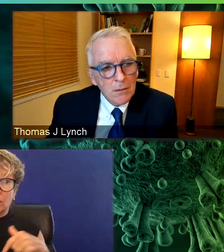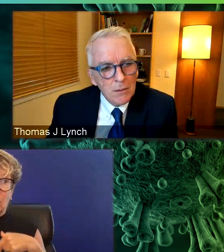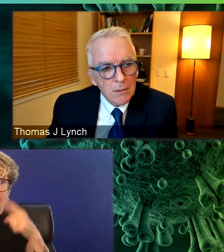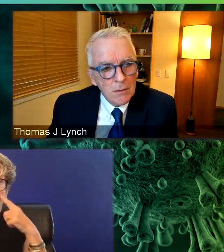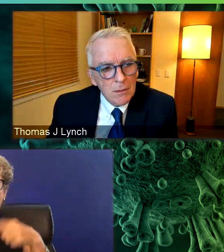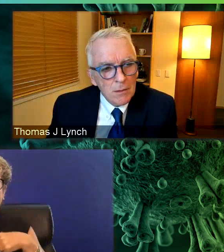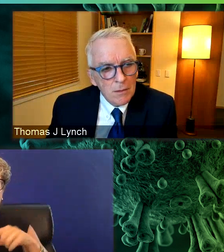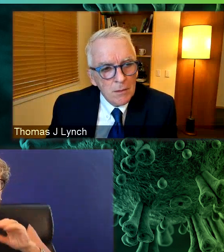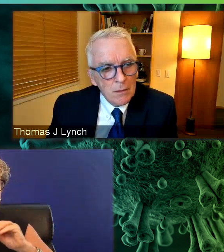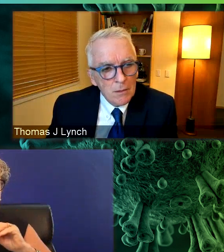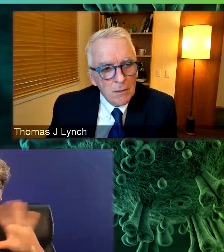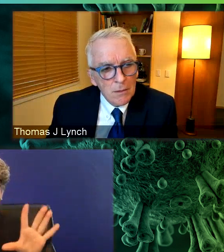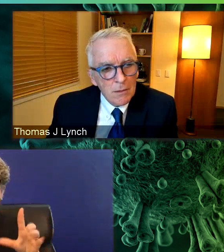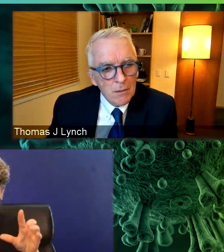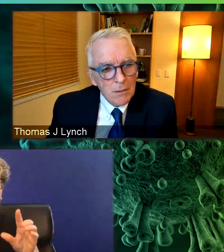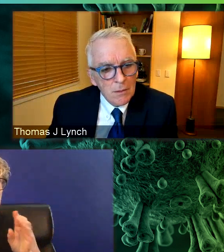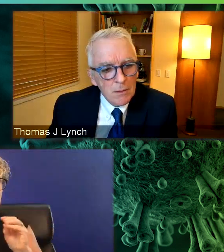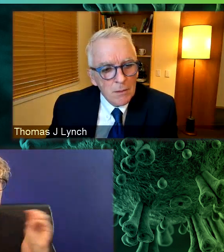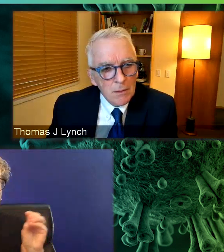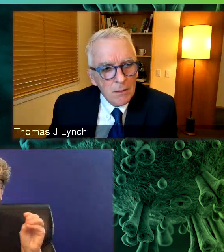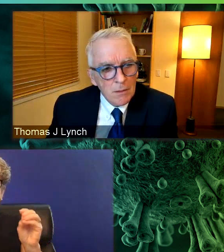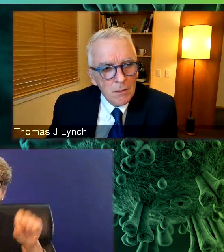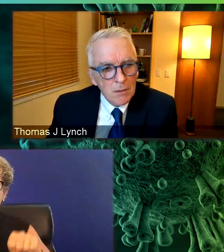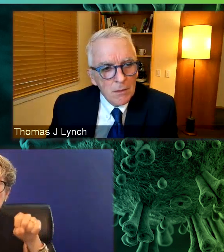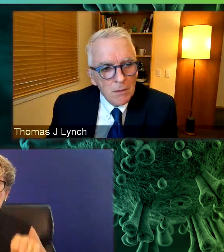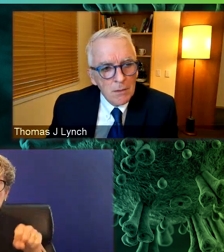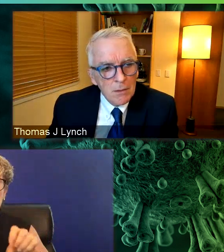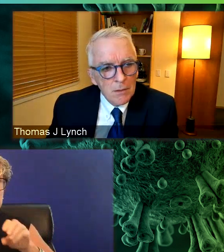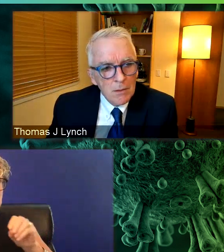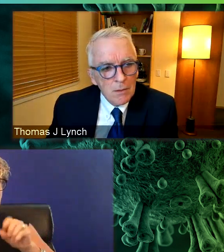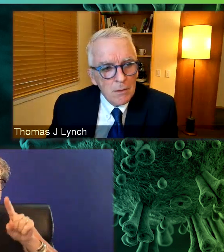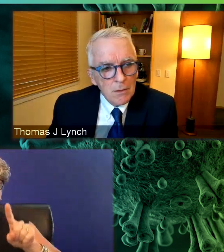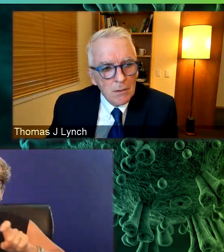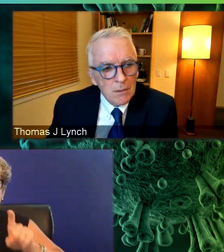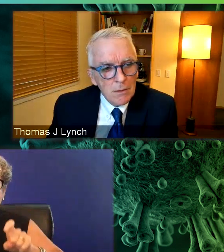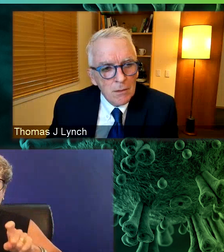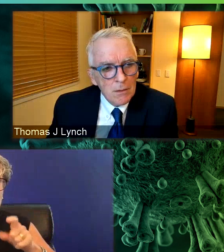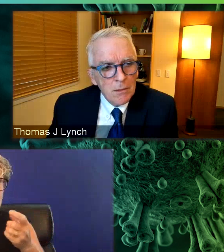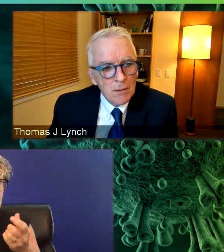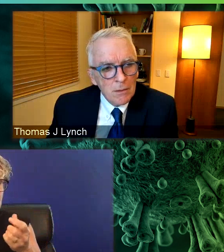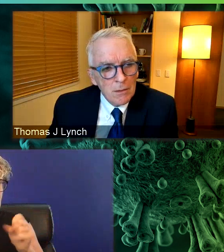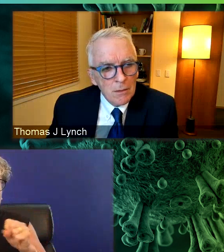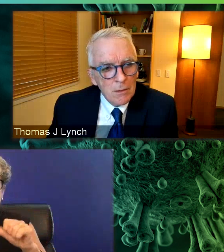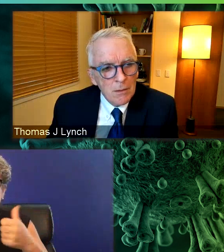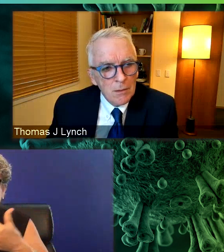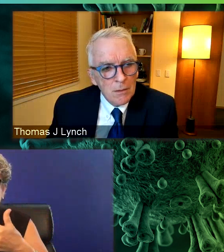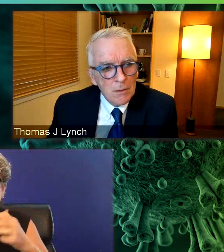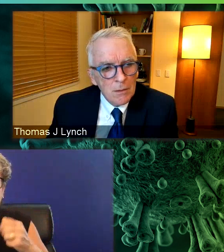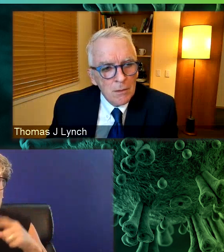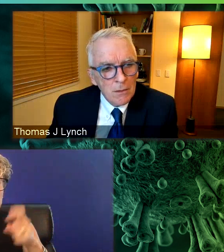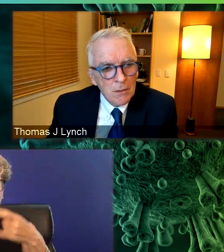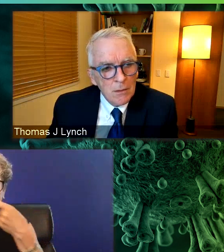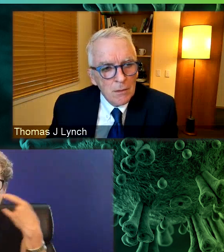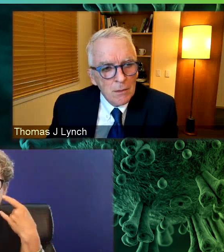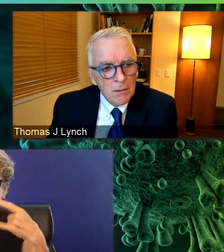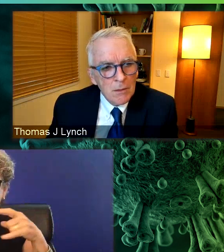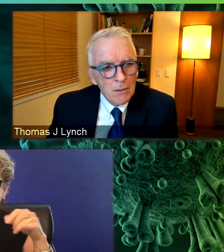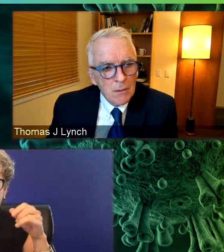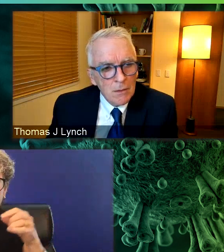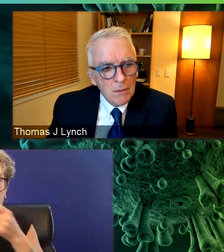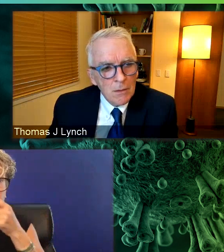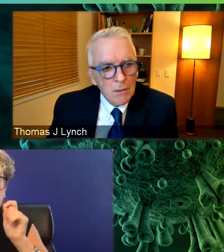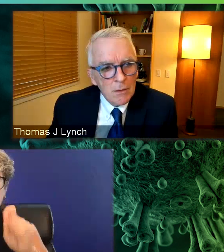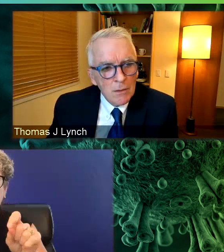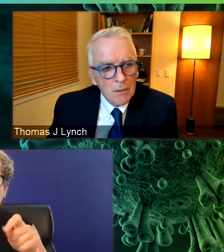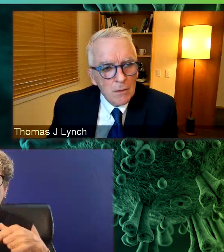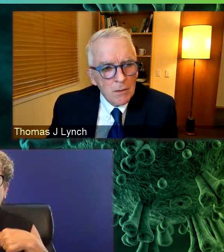And I feel really, it feels disheartening to hear sort of these stories, like you mentioned about your daughter's school. I mean, it just seems crazy